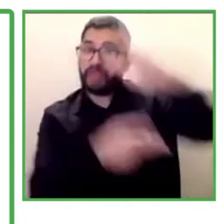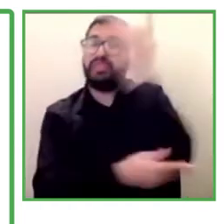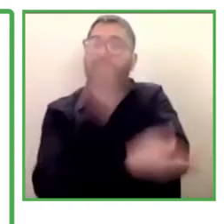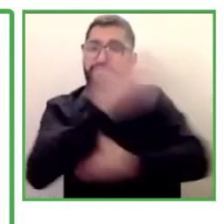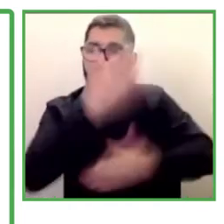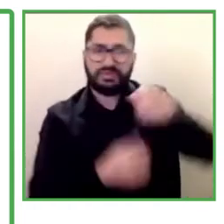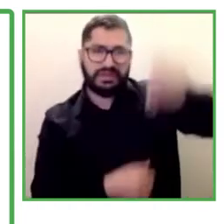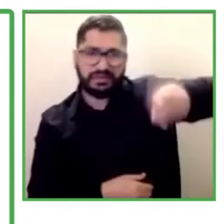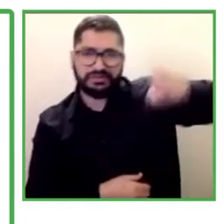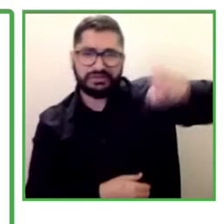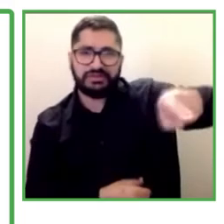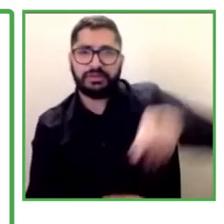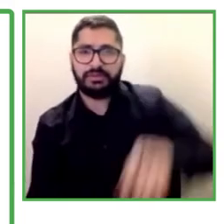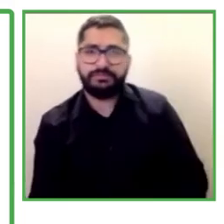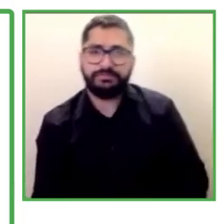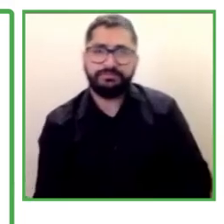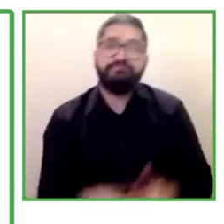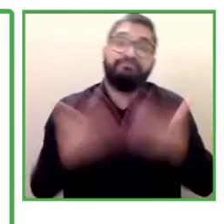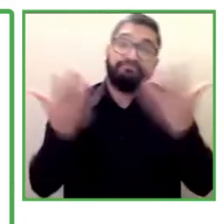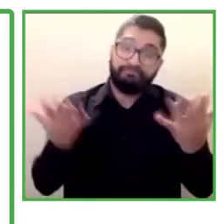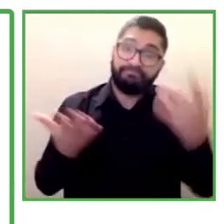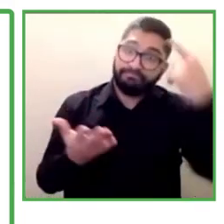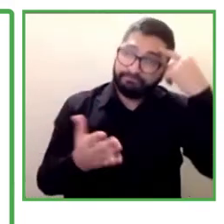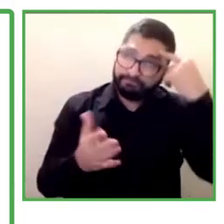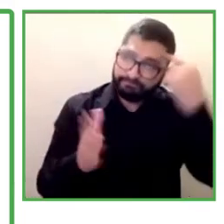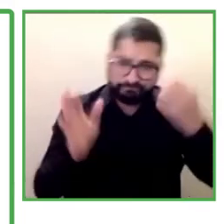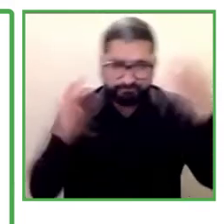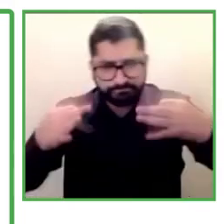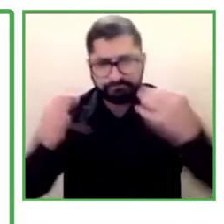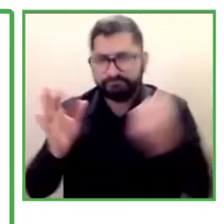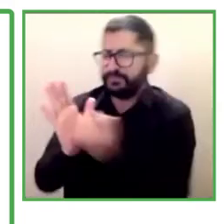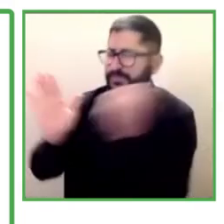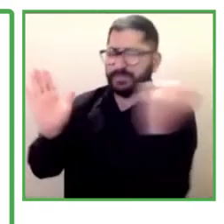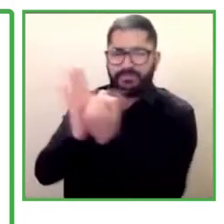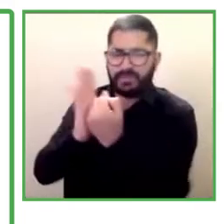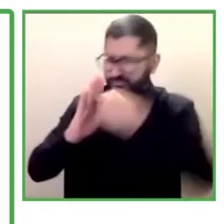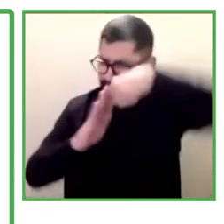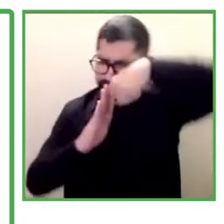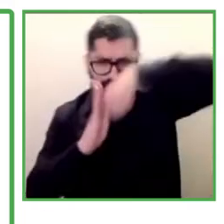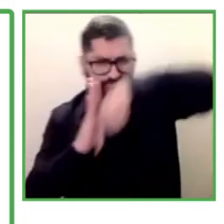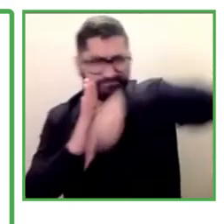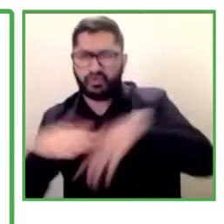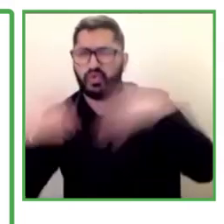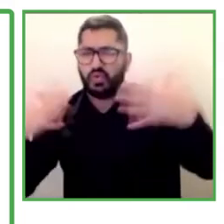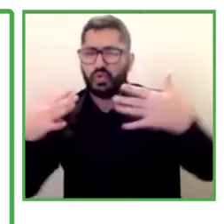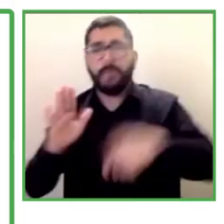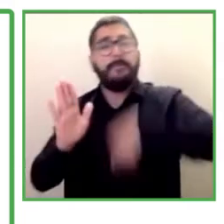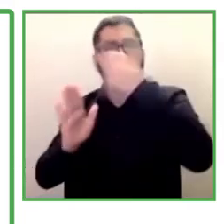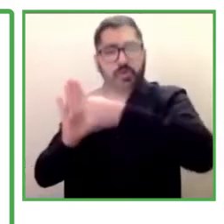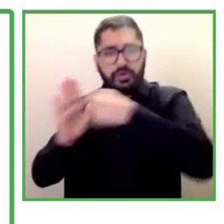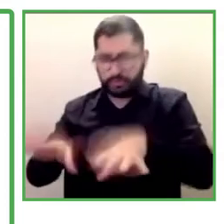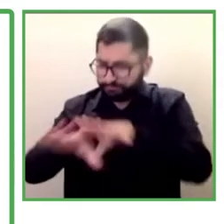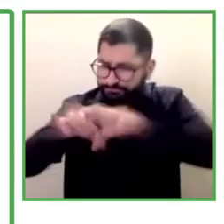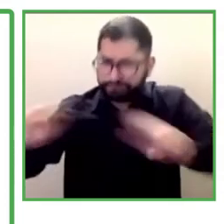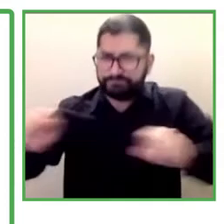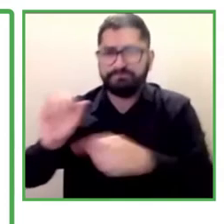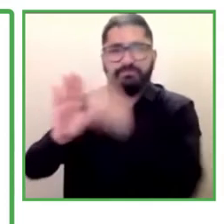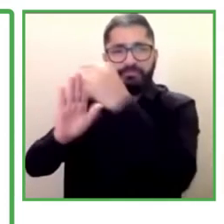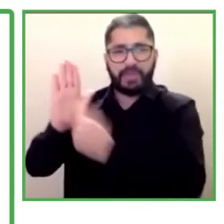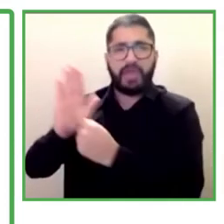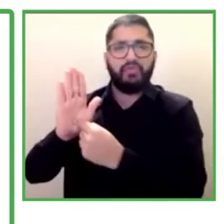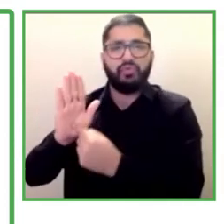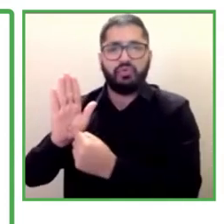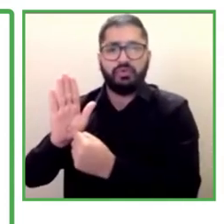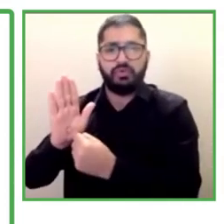And of course, this would mark also in its presence of Pacto de Productividad to have an impact